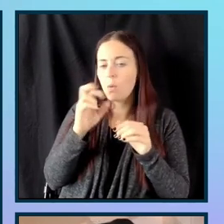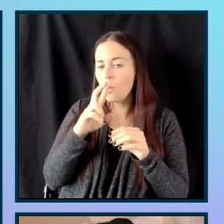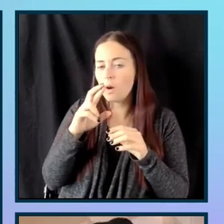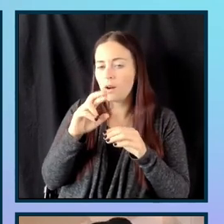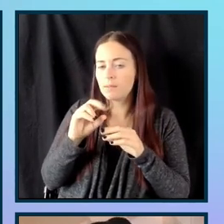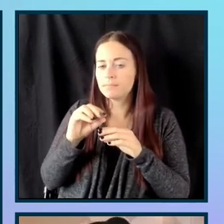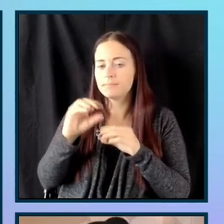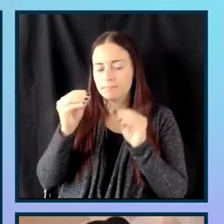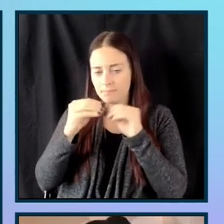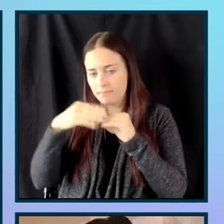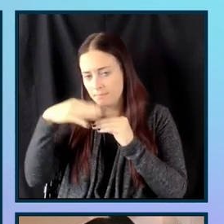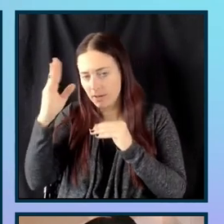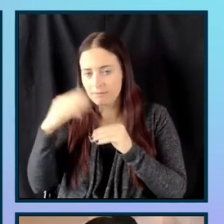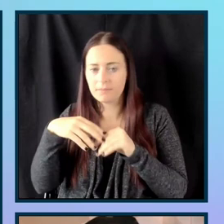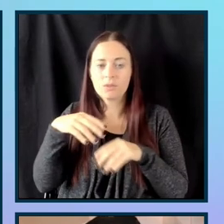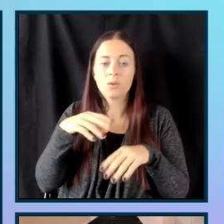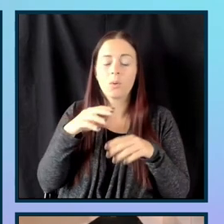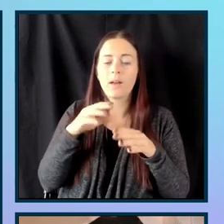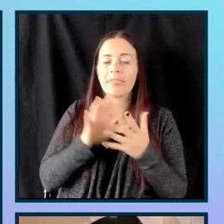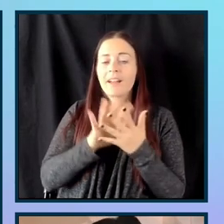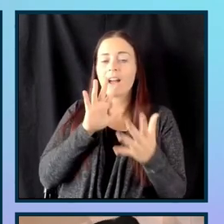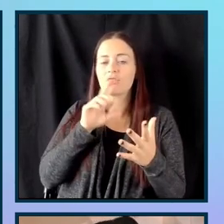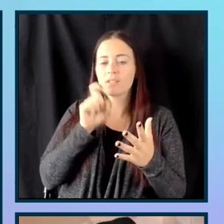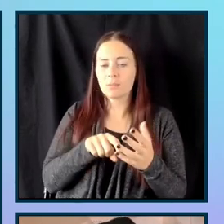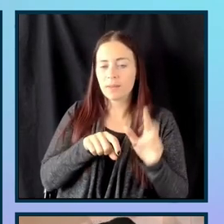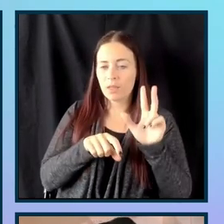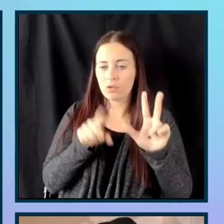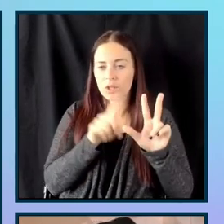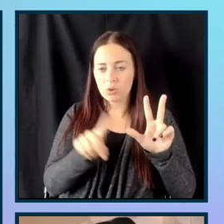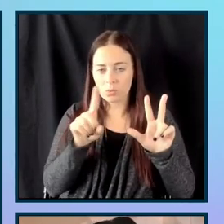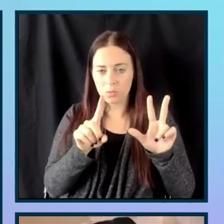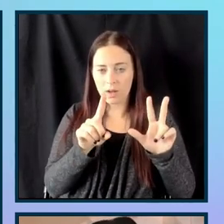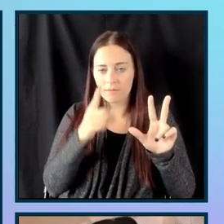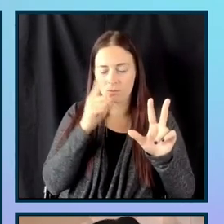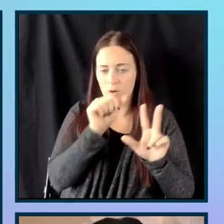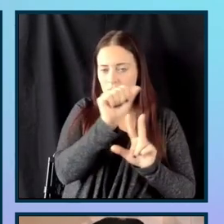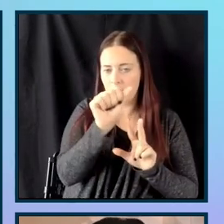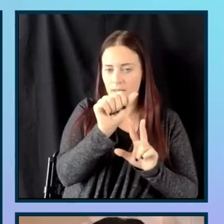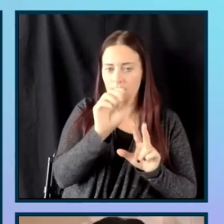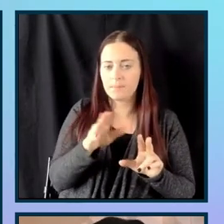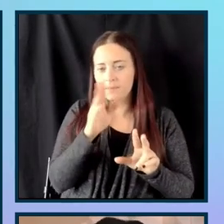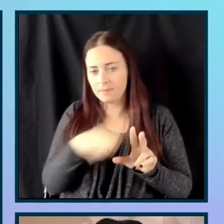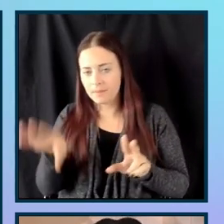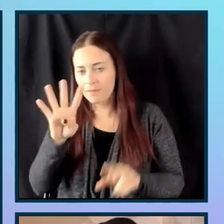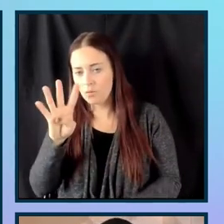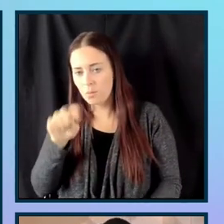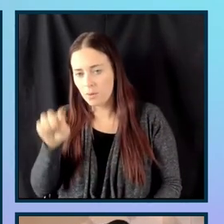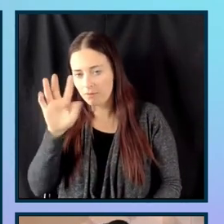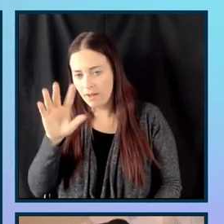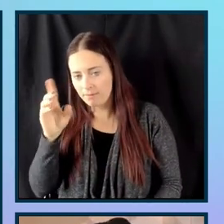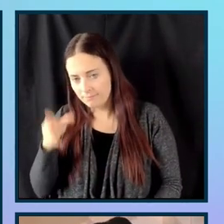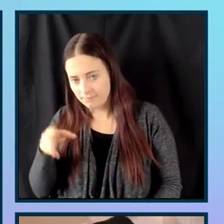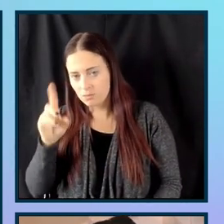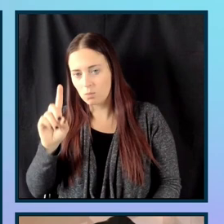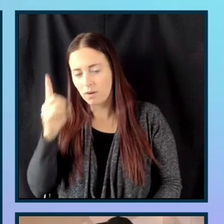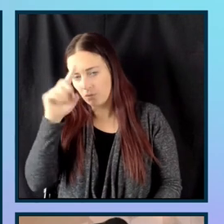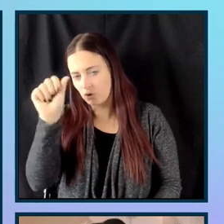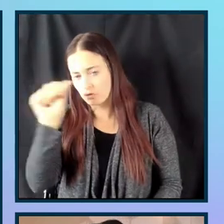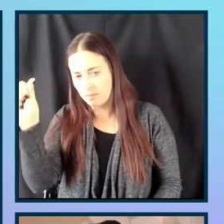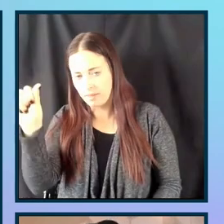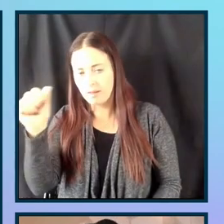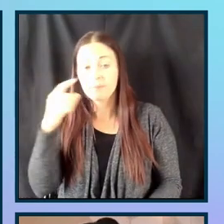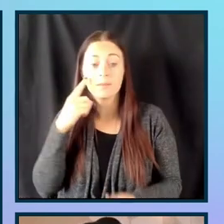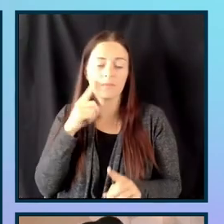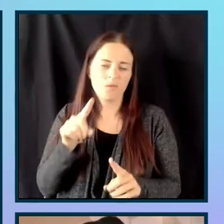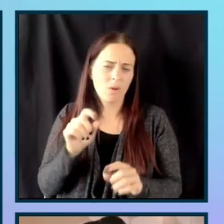3 to 1 to meet AA and then 4.5 to 1 to meet AAA. And of course, across the board, all of your user